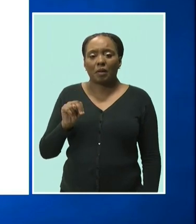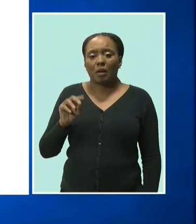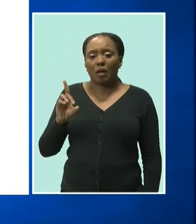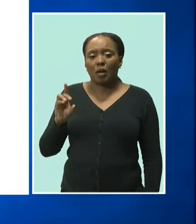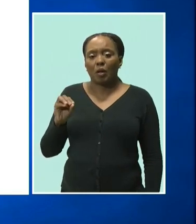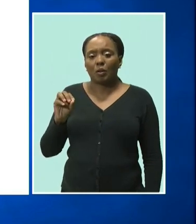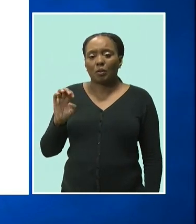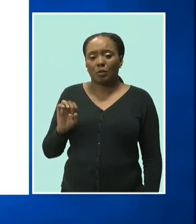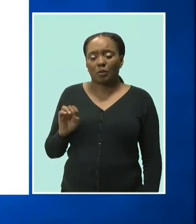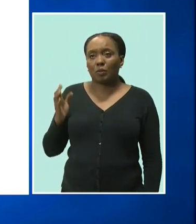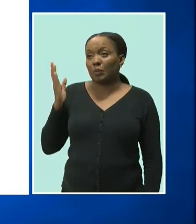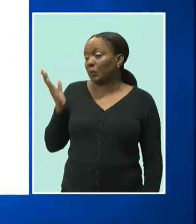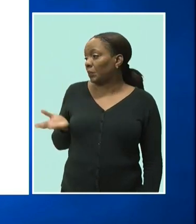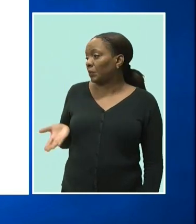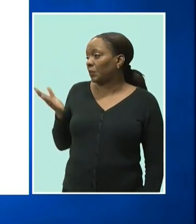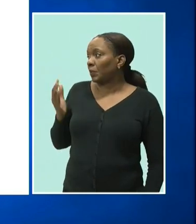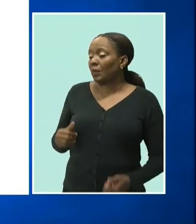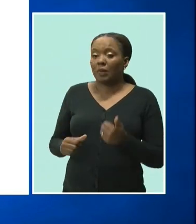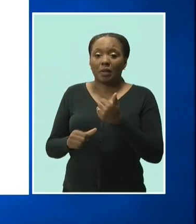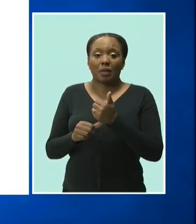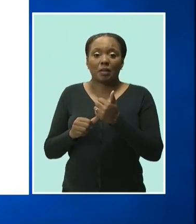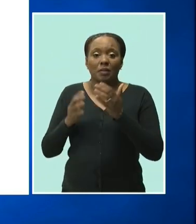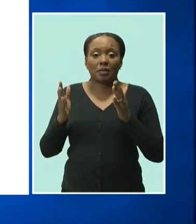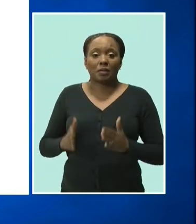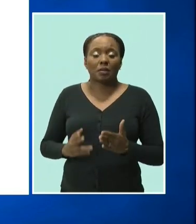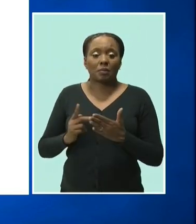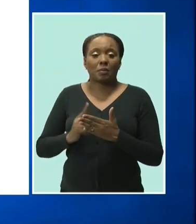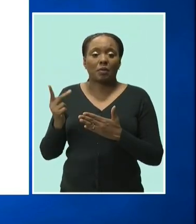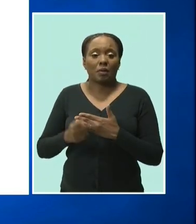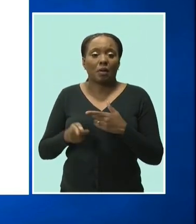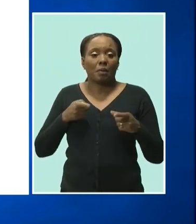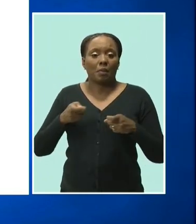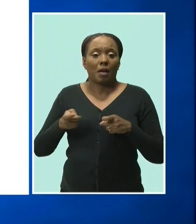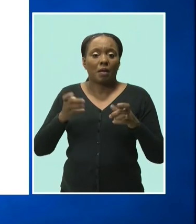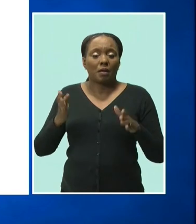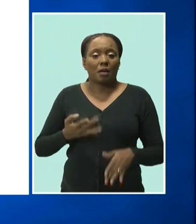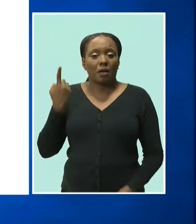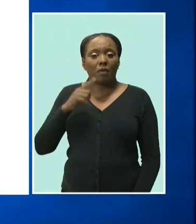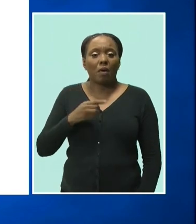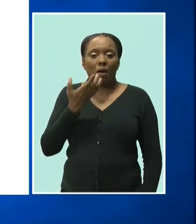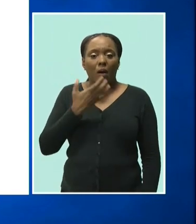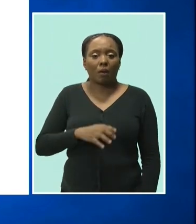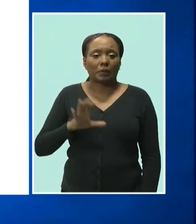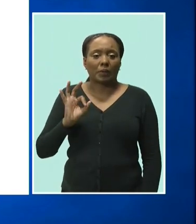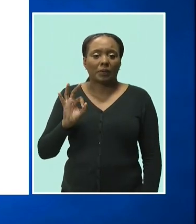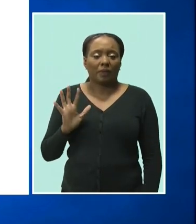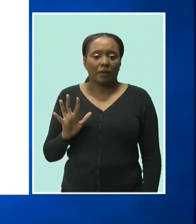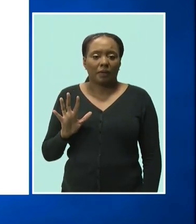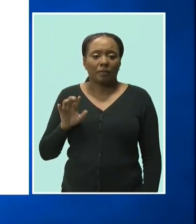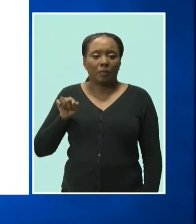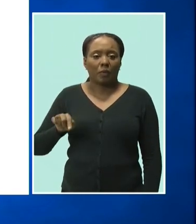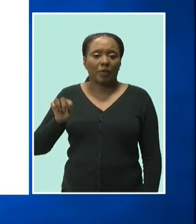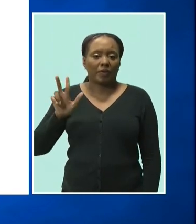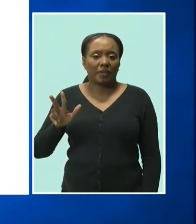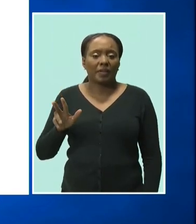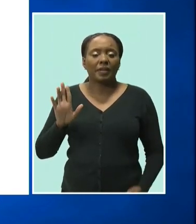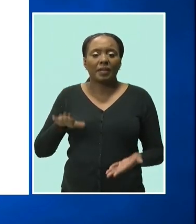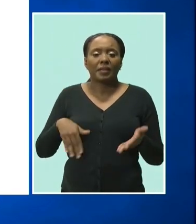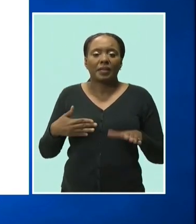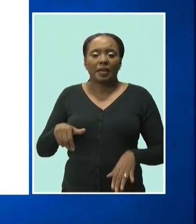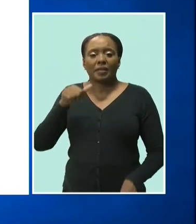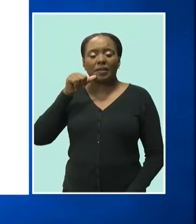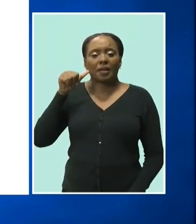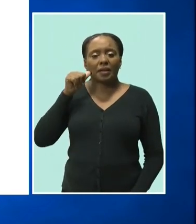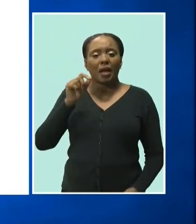Warren Fort, was an assistant program manager and supervisor at Hot 95.3 FM. He died yesterday after collapsing at